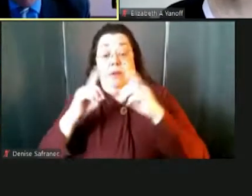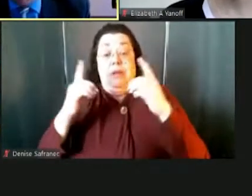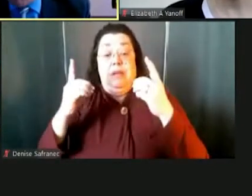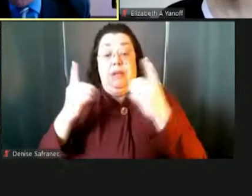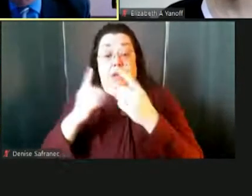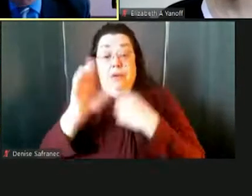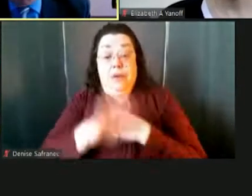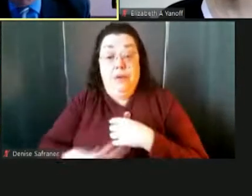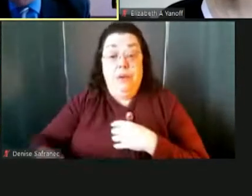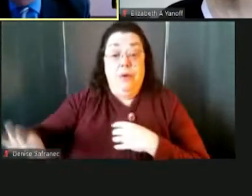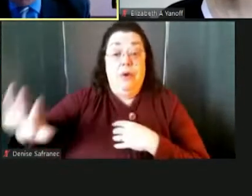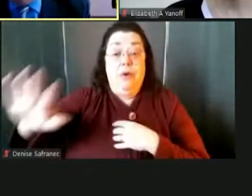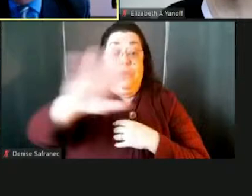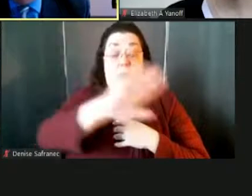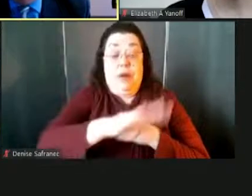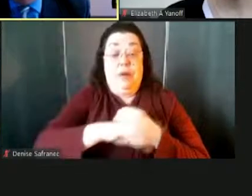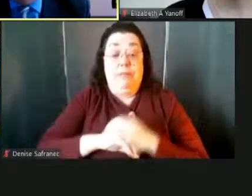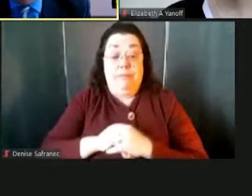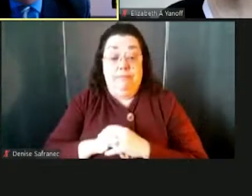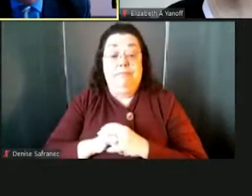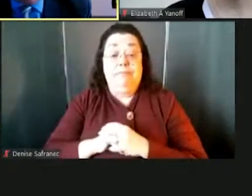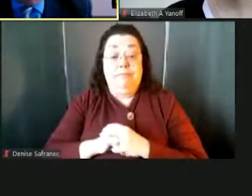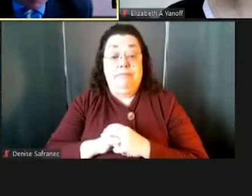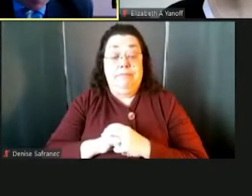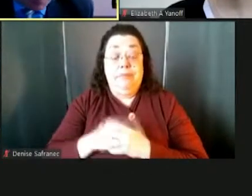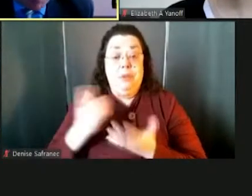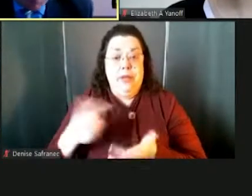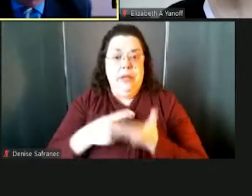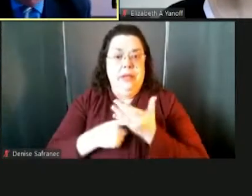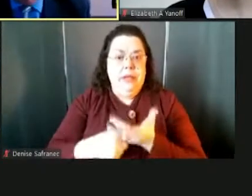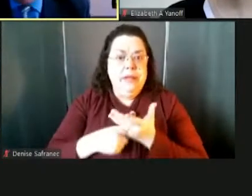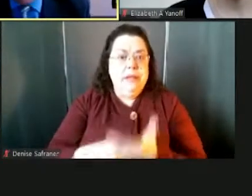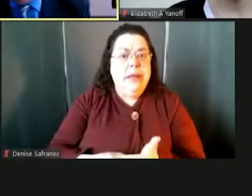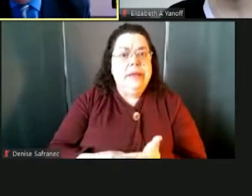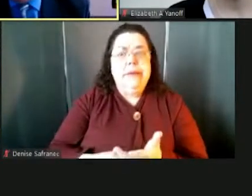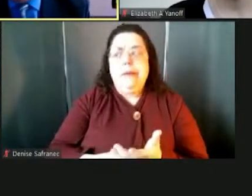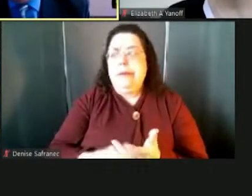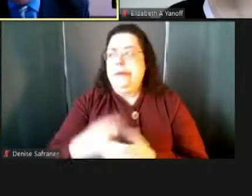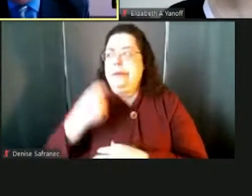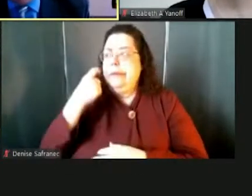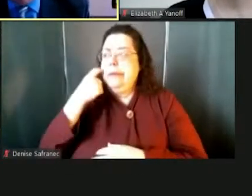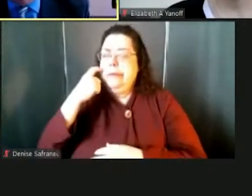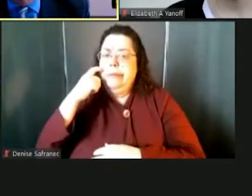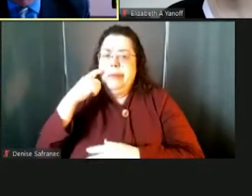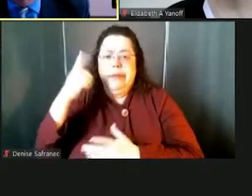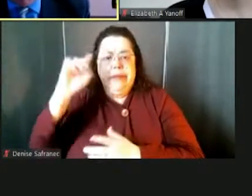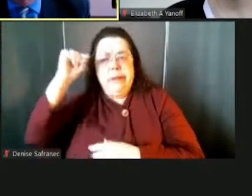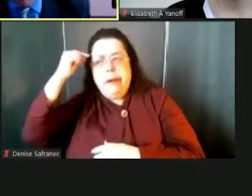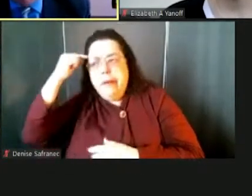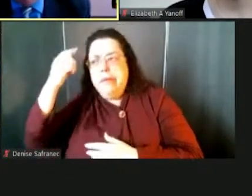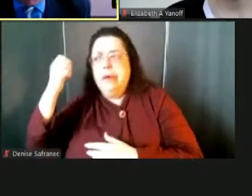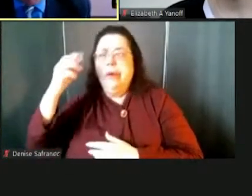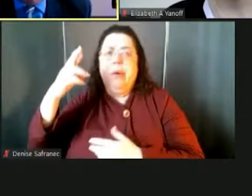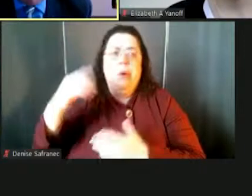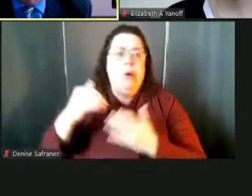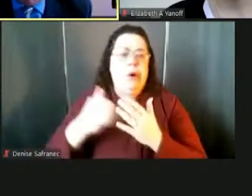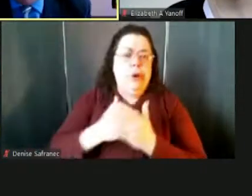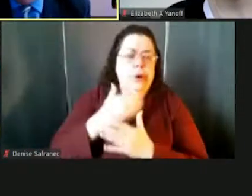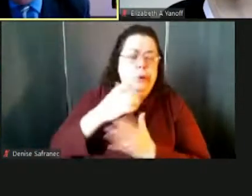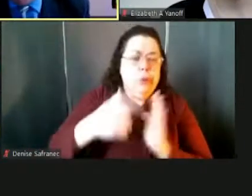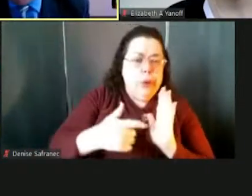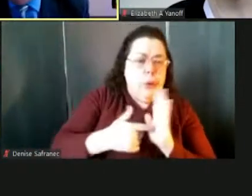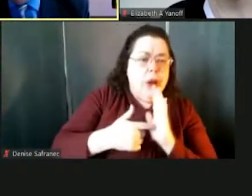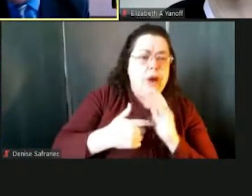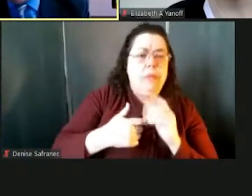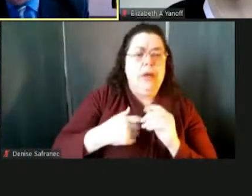And we, sometimes we talk about the latest executive order that came down or a new interpretation of a requirement. And how are you handling that